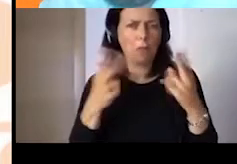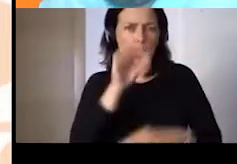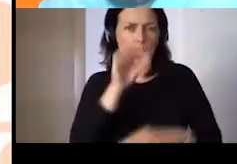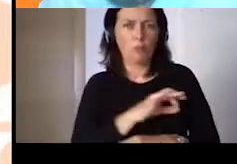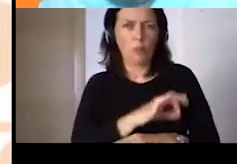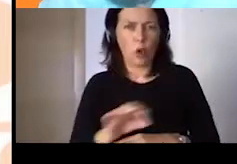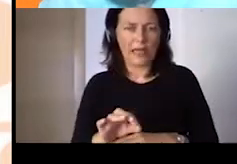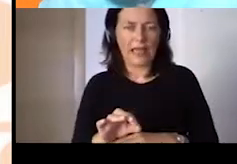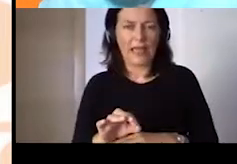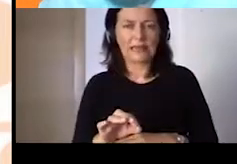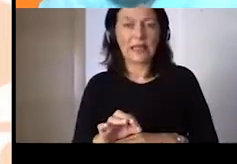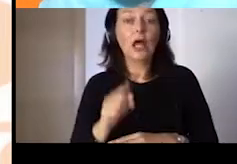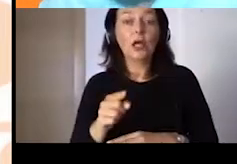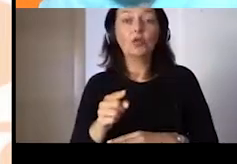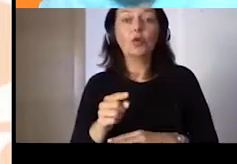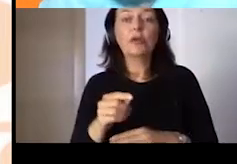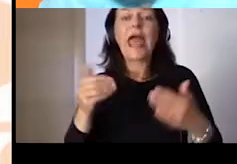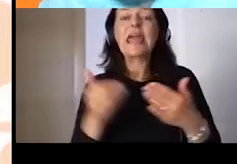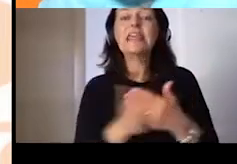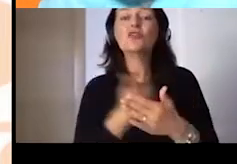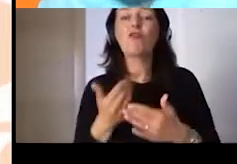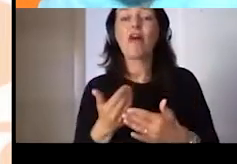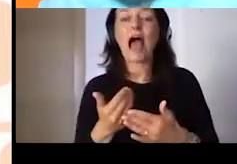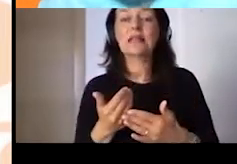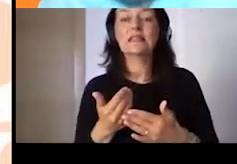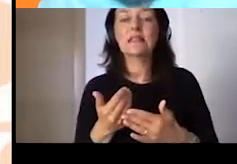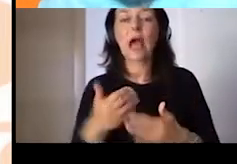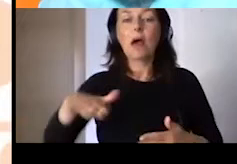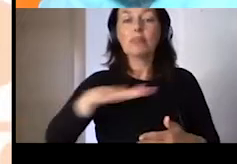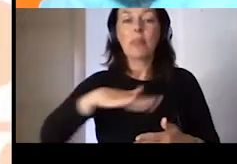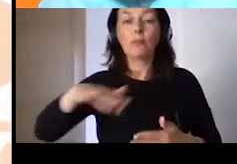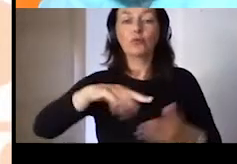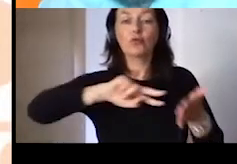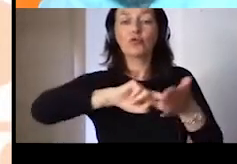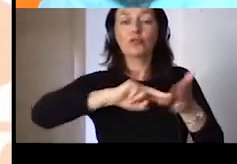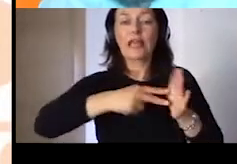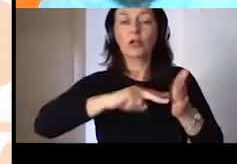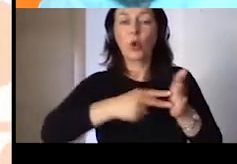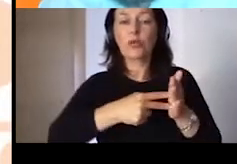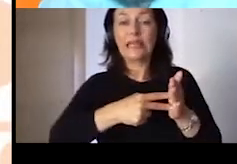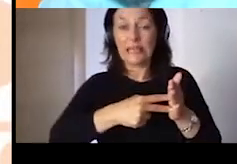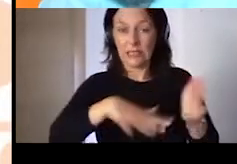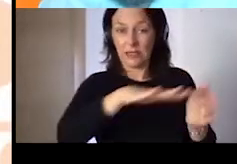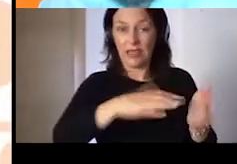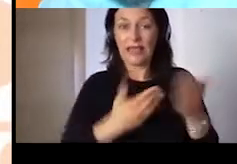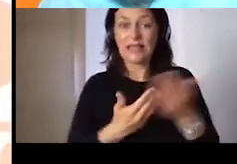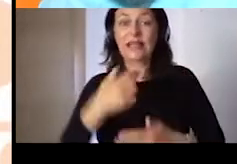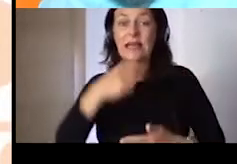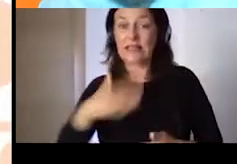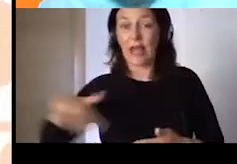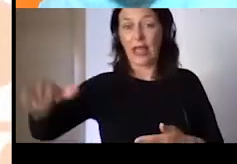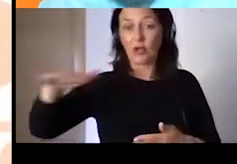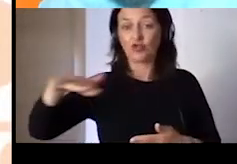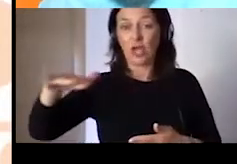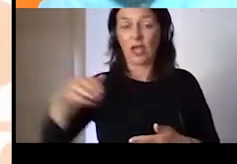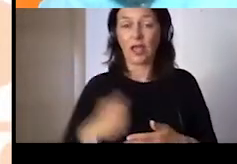Europe, which lasted three years and it was implemented when actually still